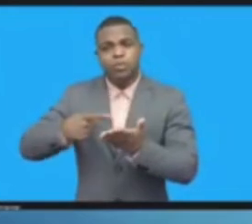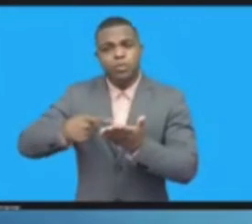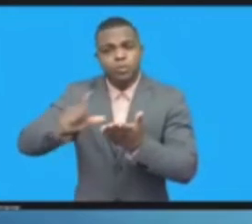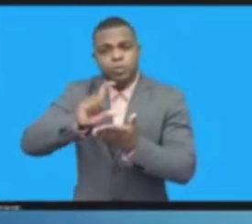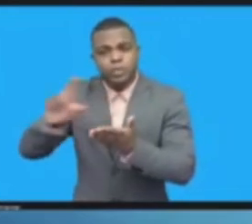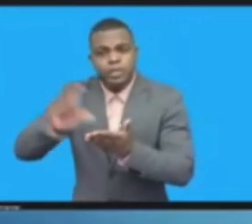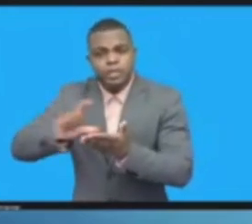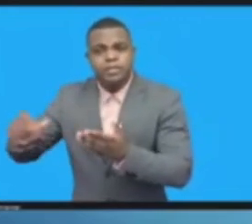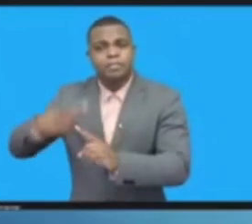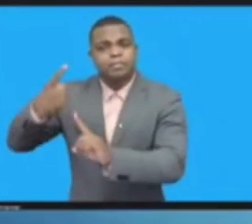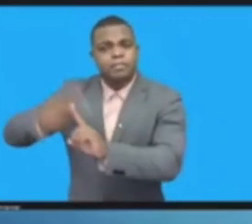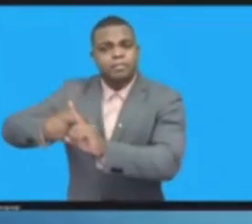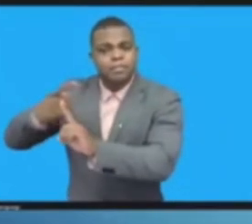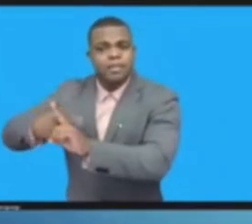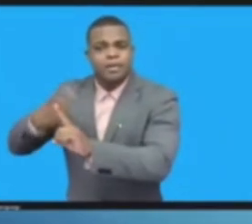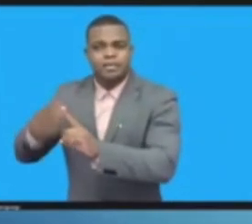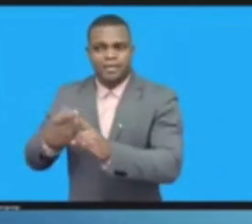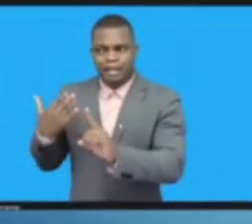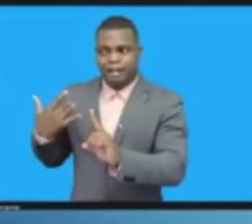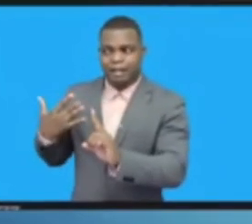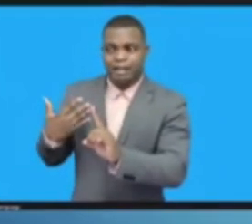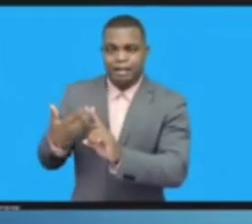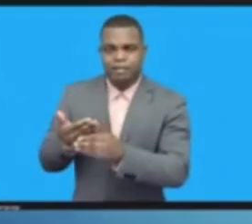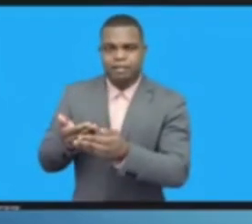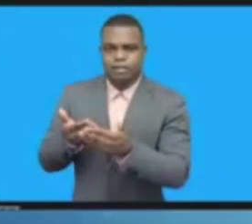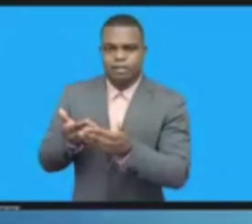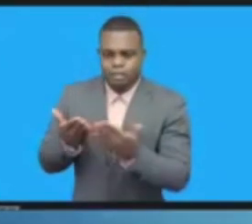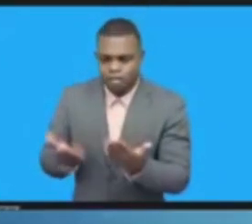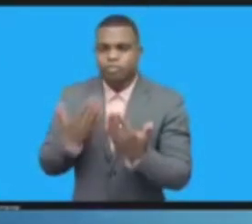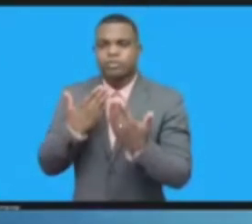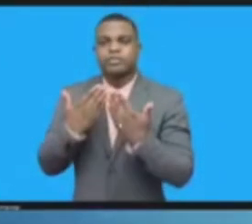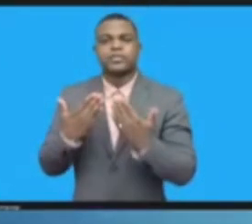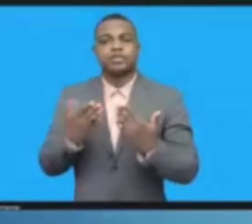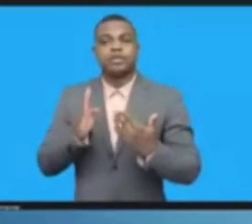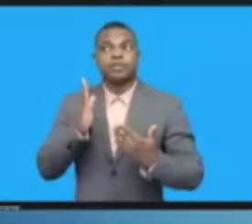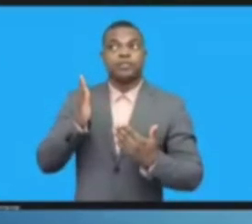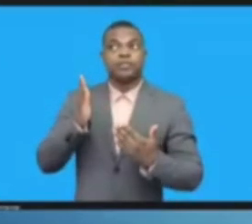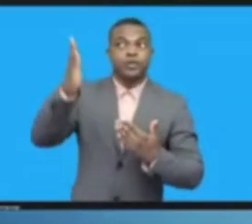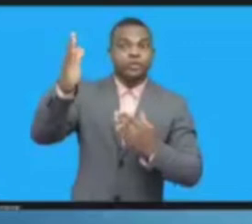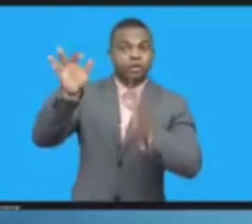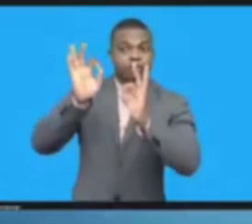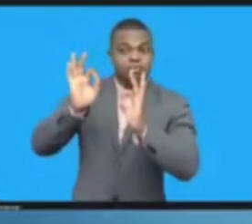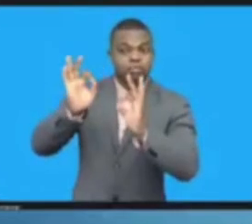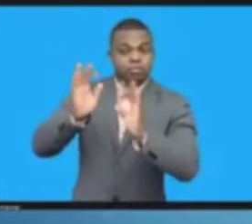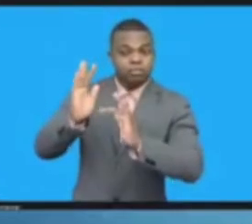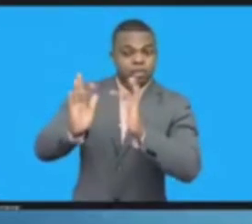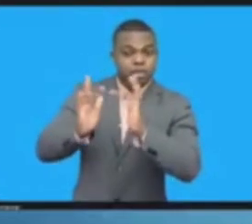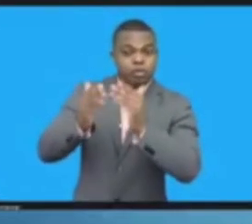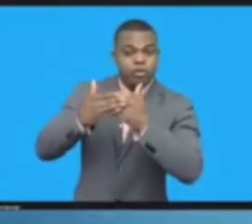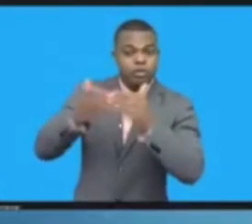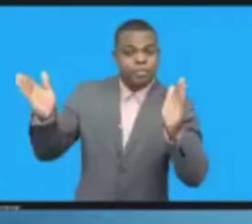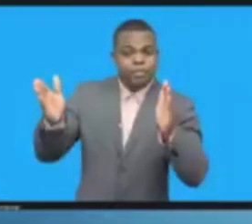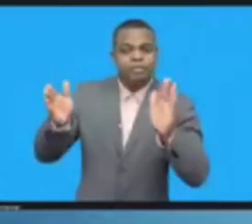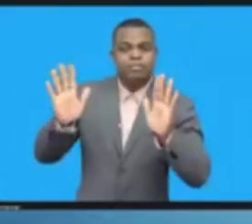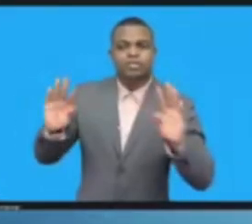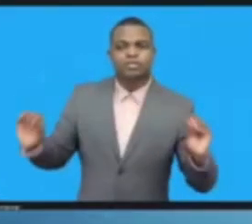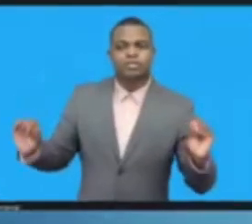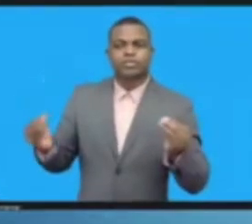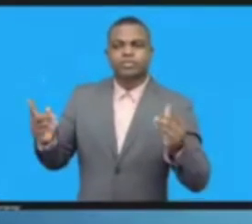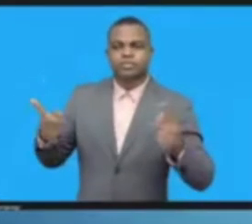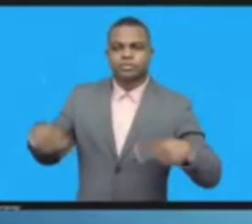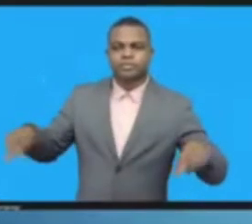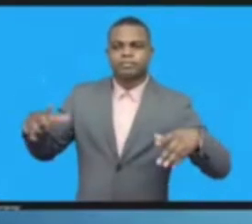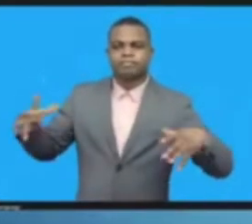in the internet community in order to make better policies. Towards building an internet for all, young people are